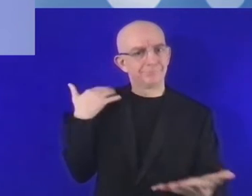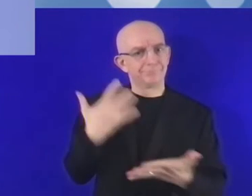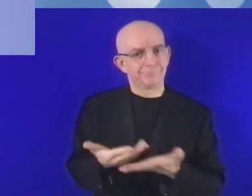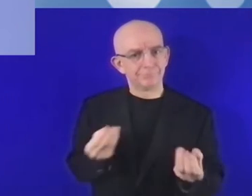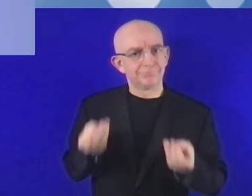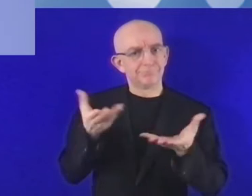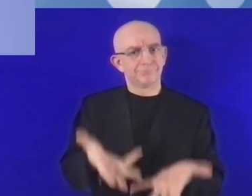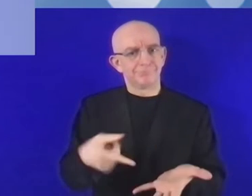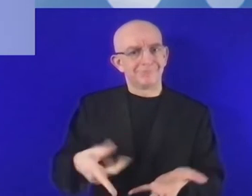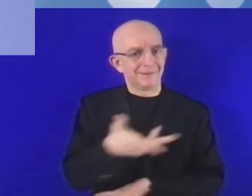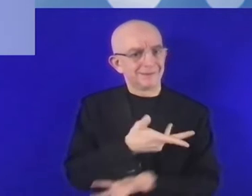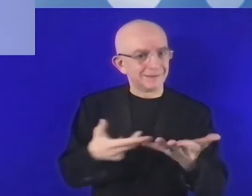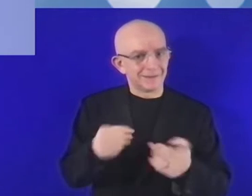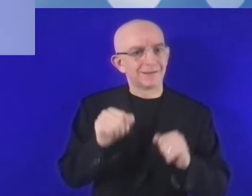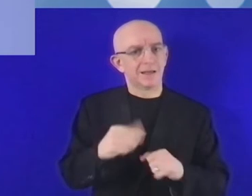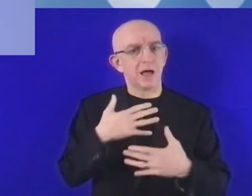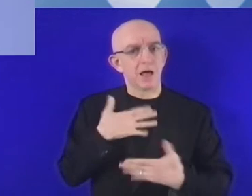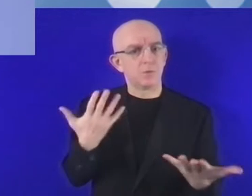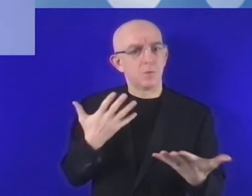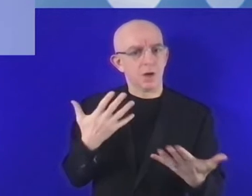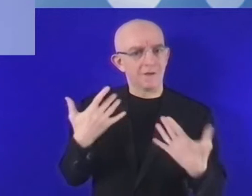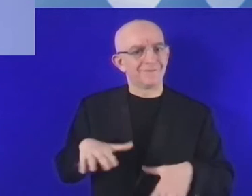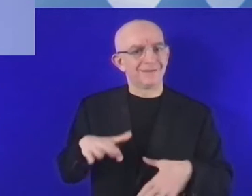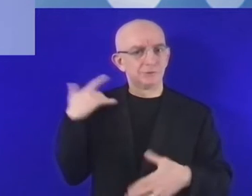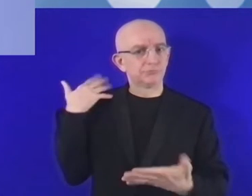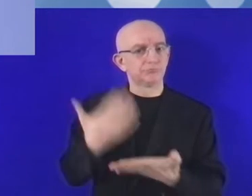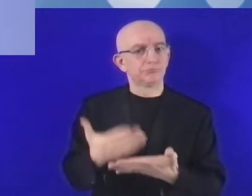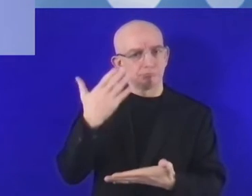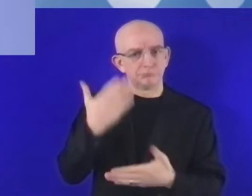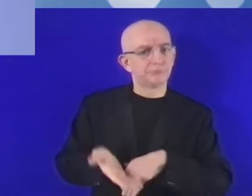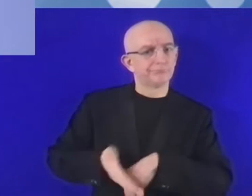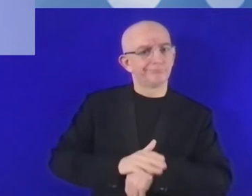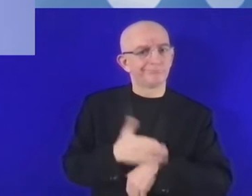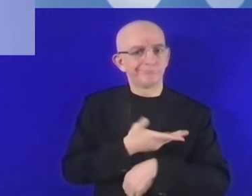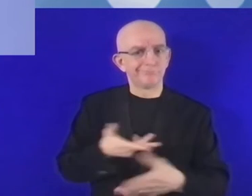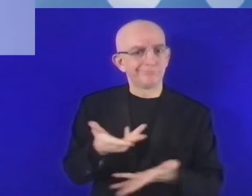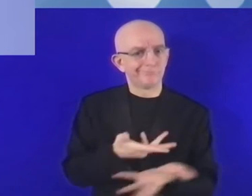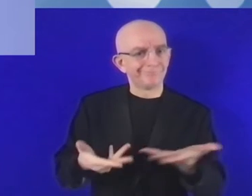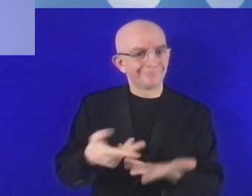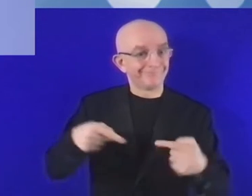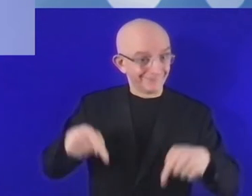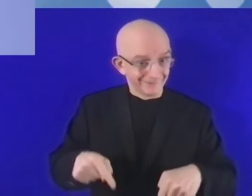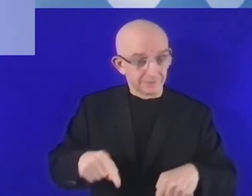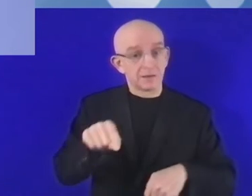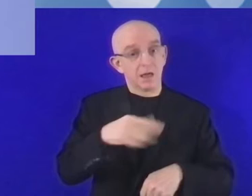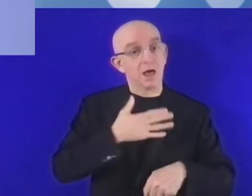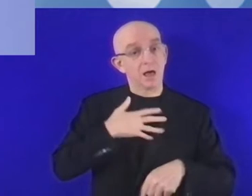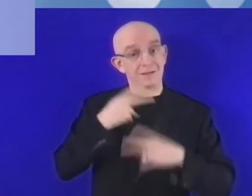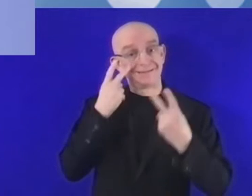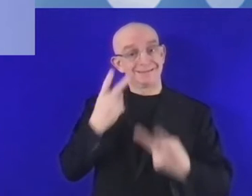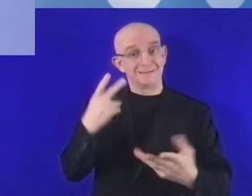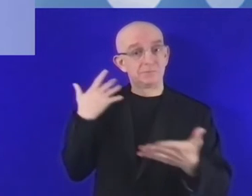two major challenges for digital transformation to fully exploit this tremendous